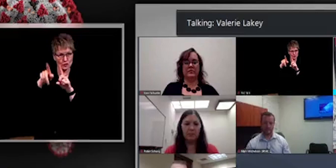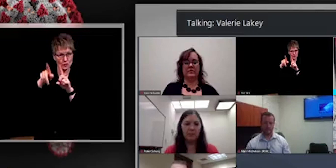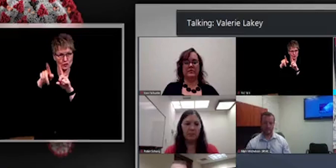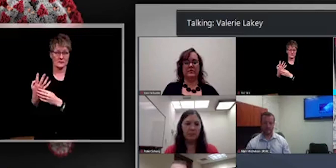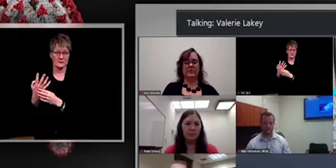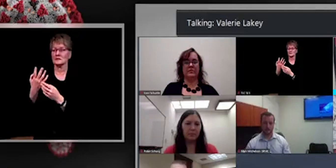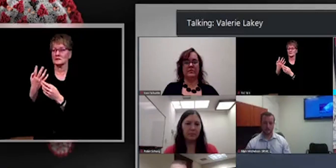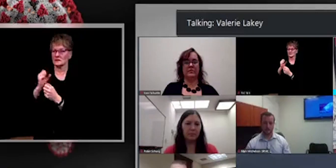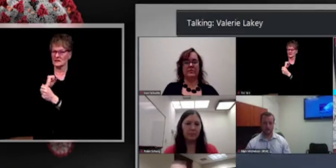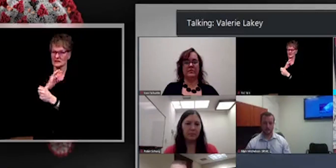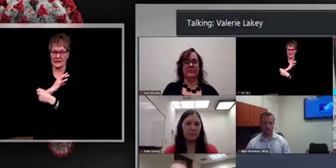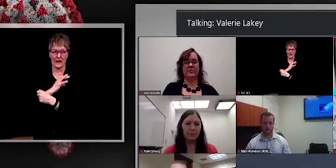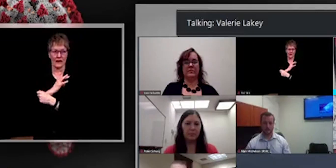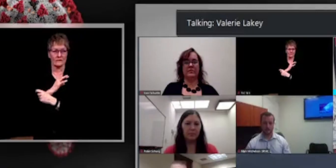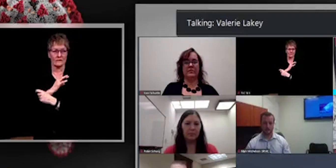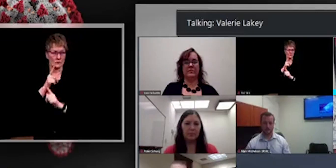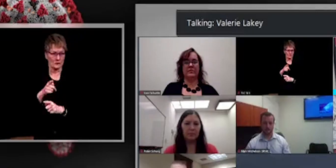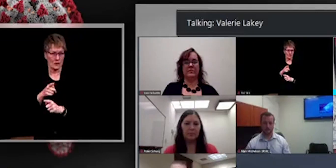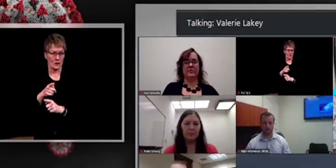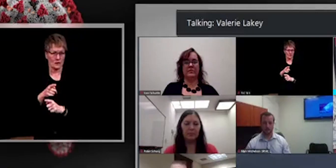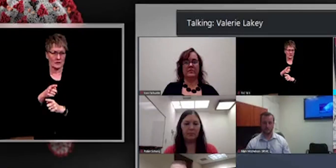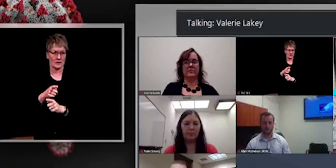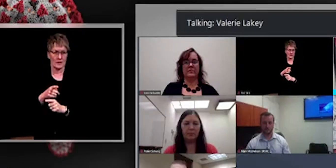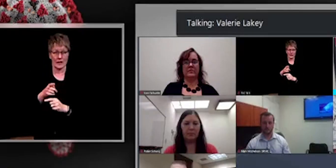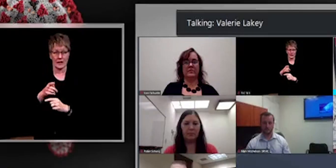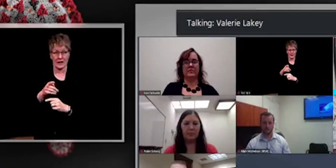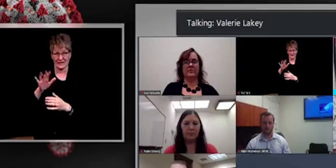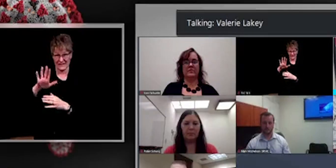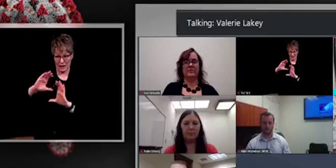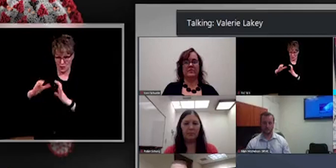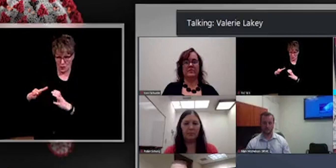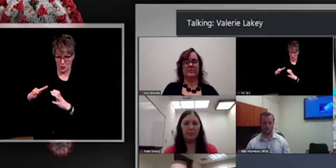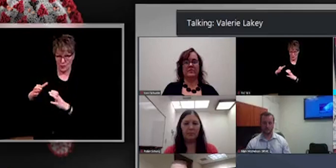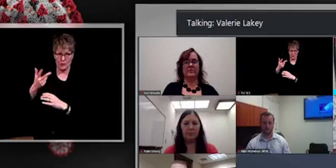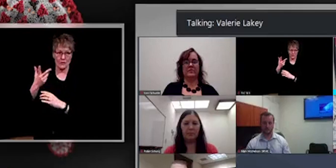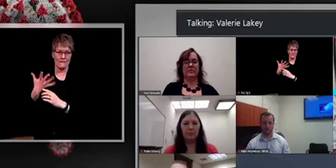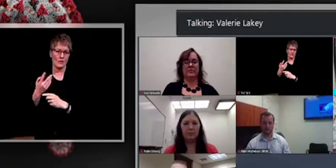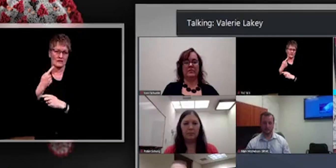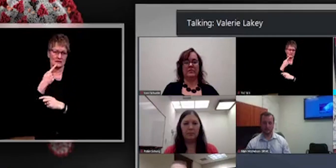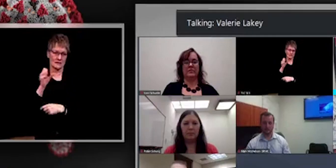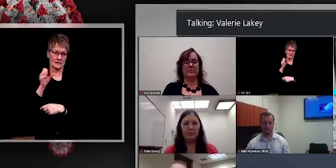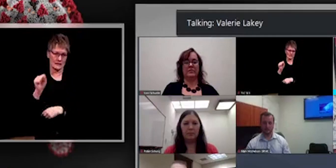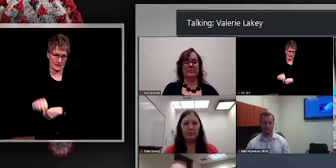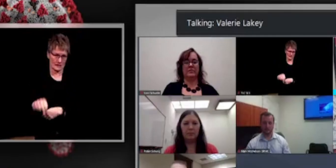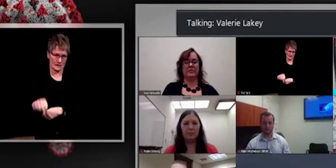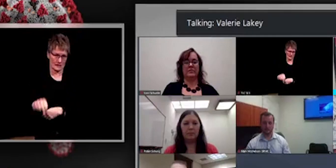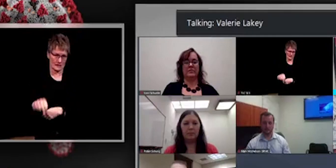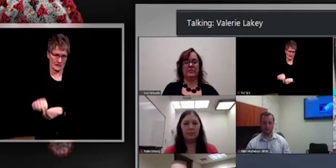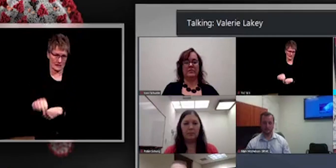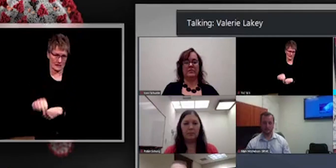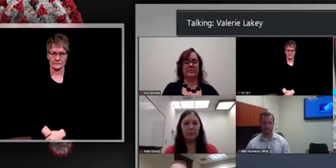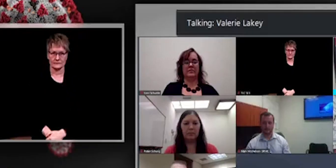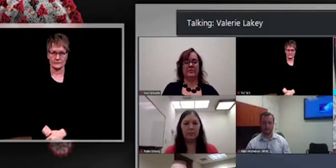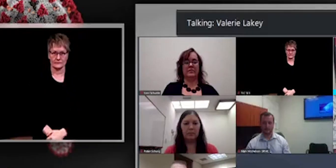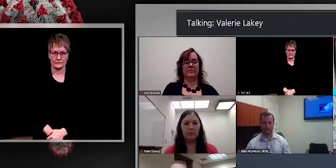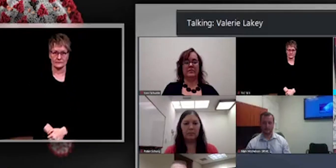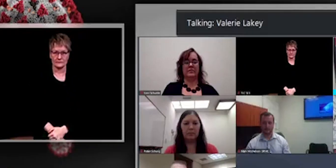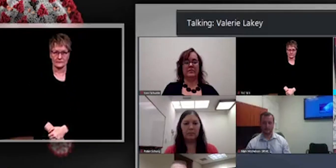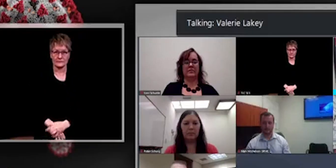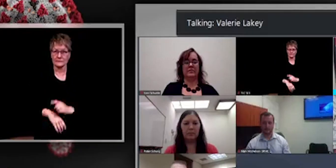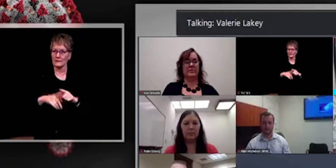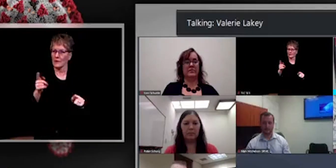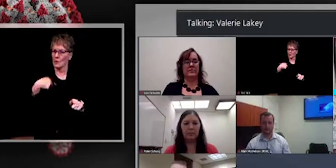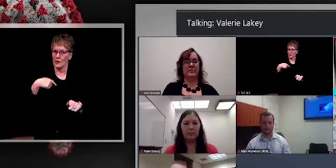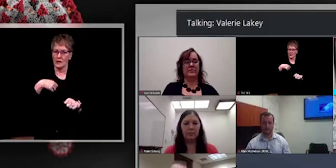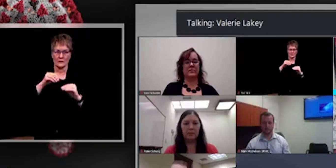about 60% say yes. But we are sending out, um, educational materials and messaging nearly every day. And I think a